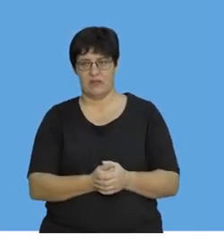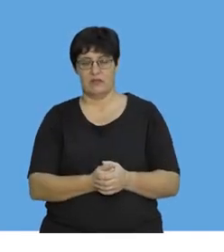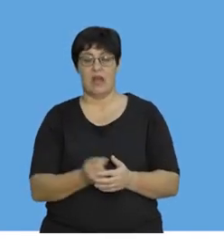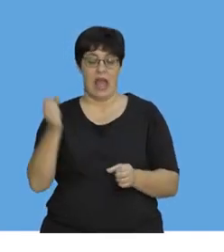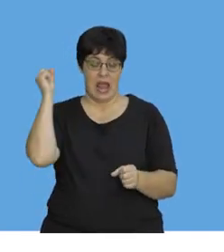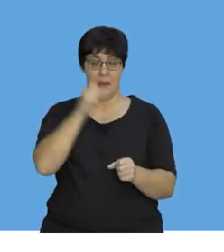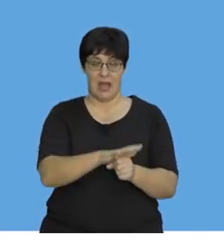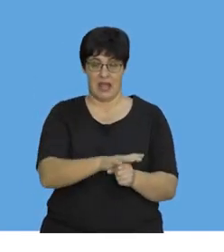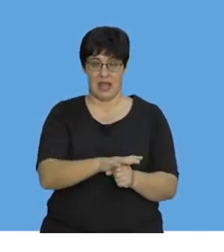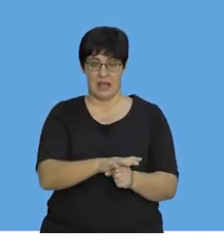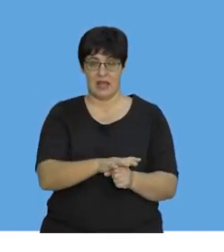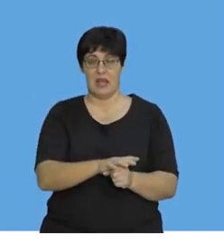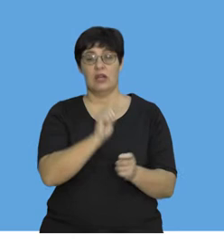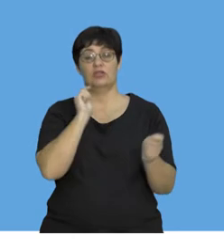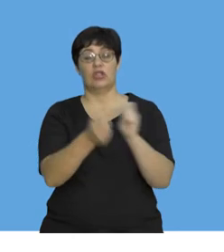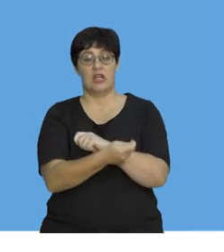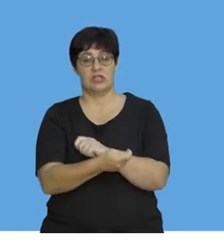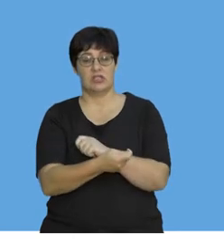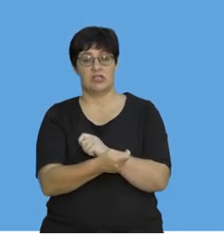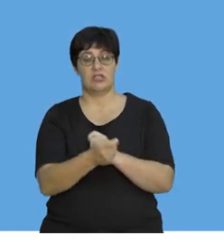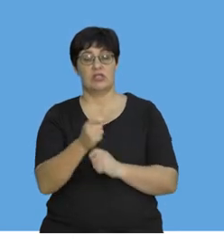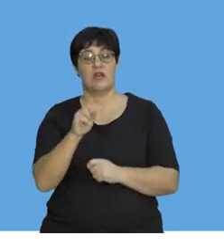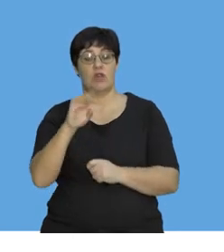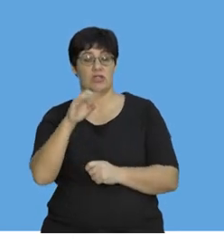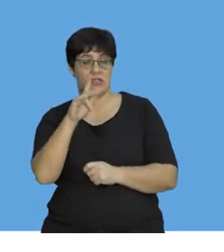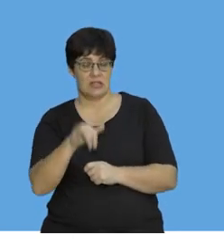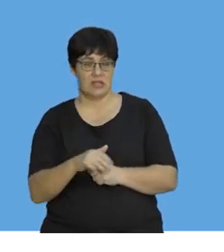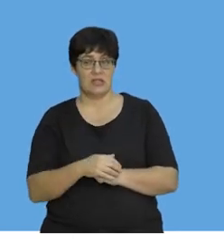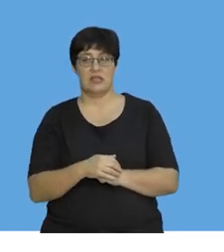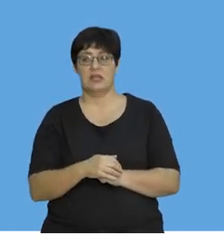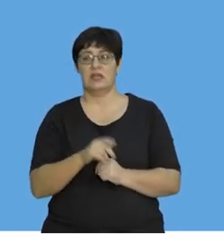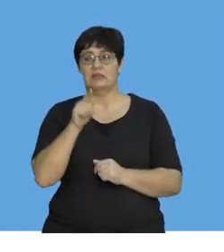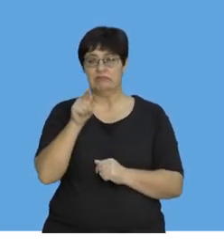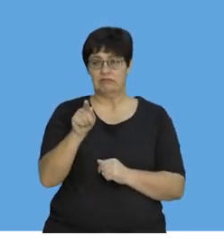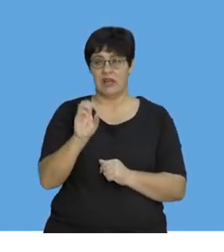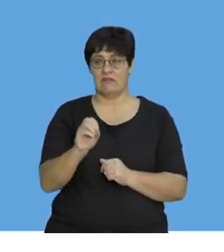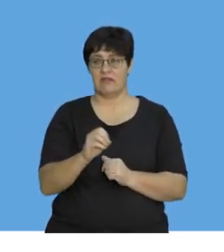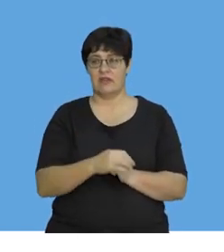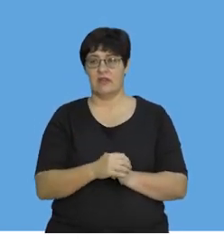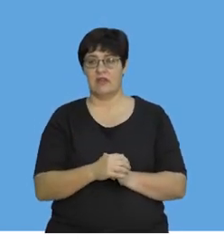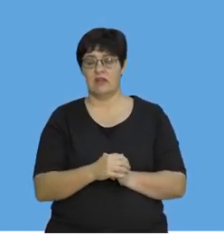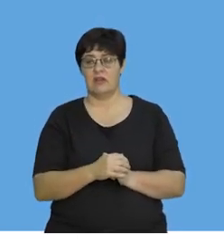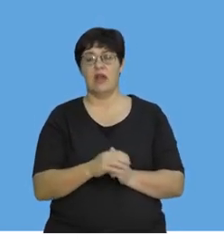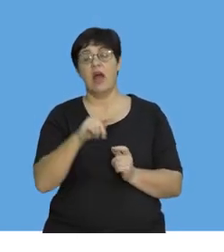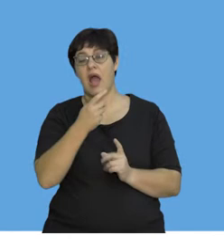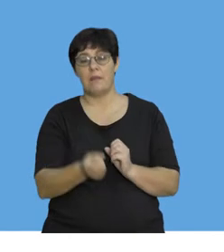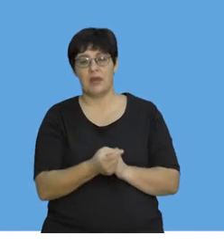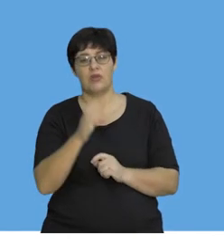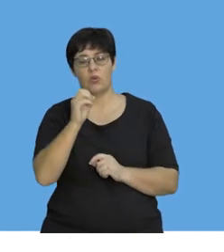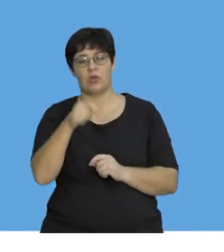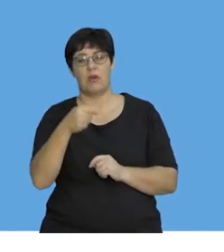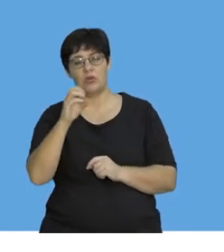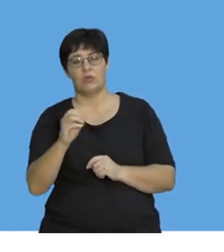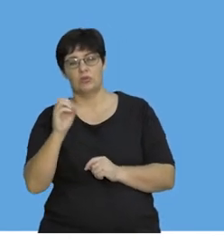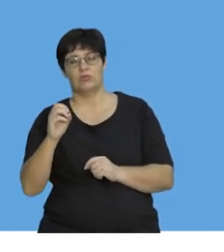impact, the change in velocity was 4.4 meters per second. This took place over 0,000,